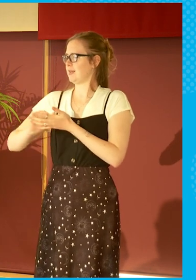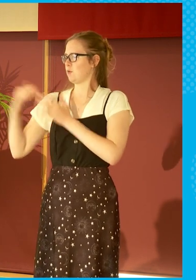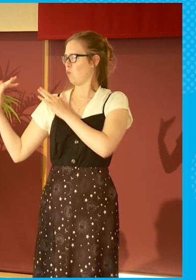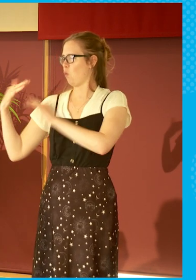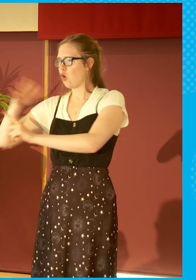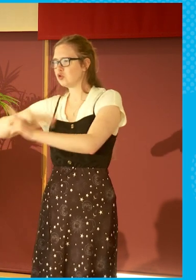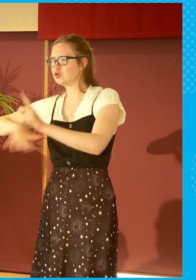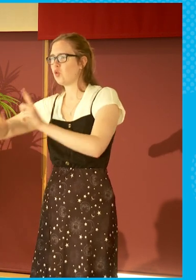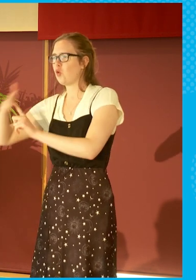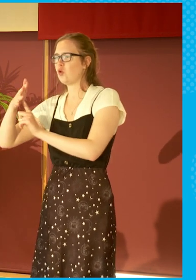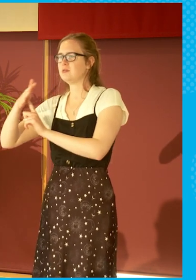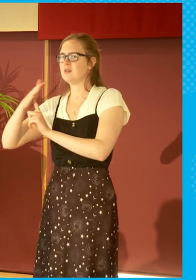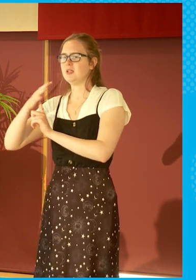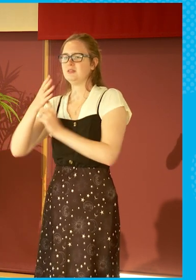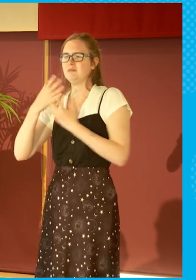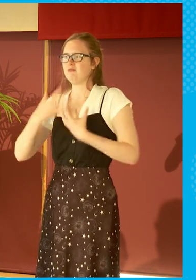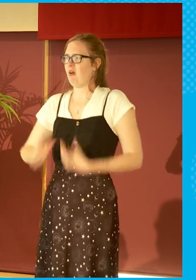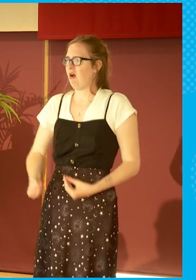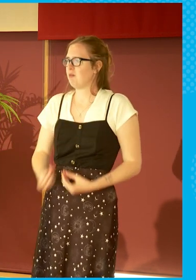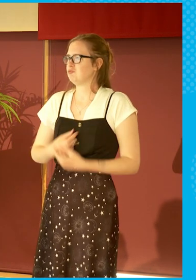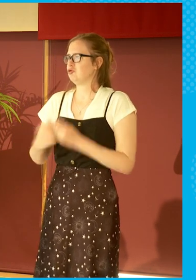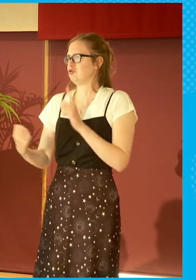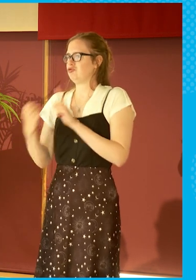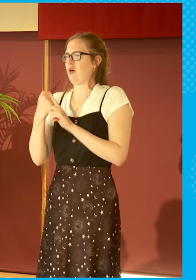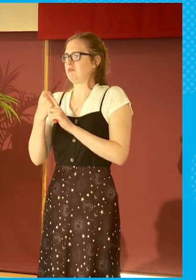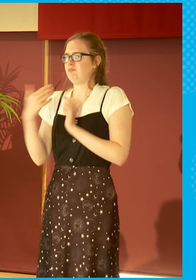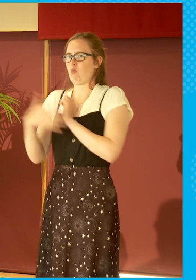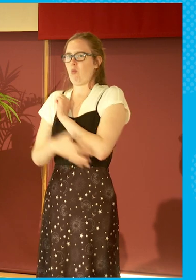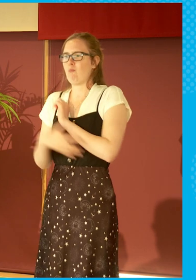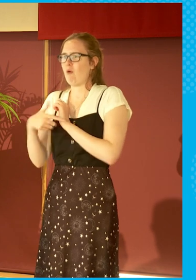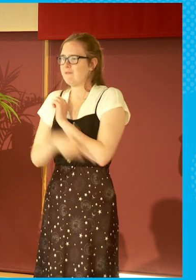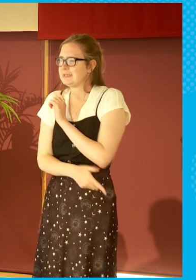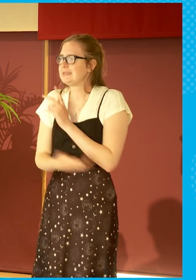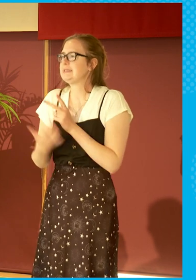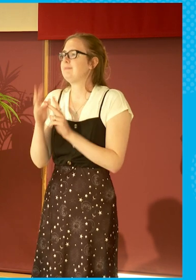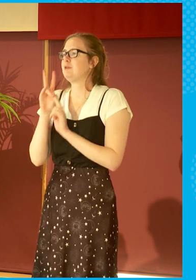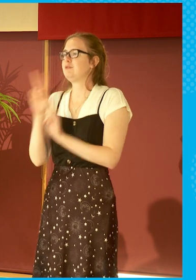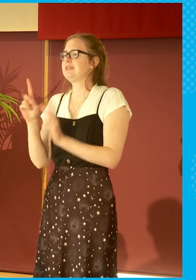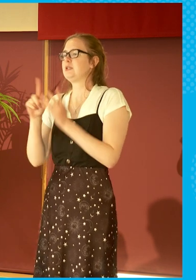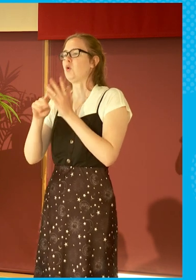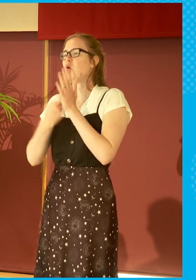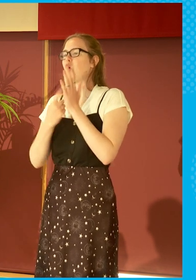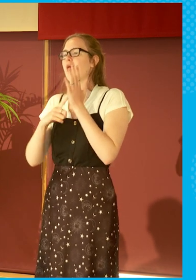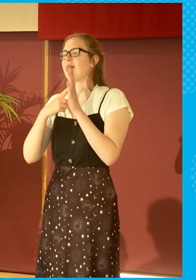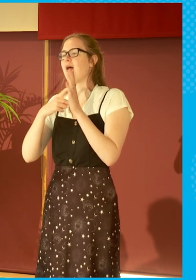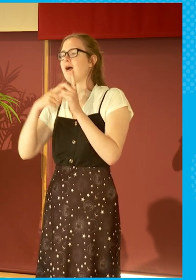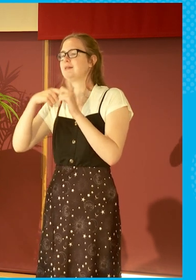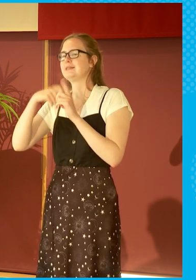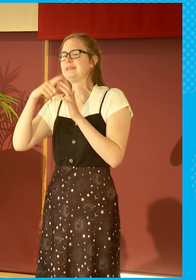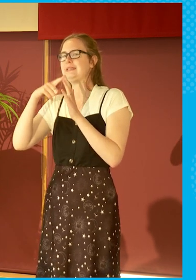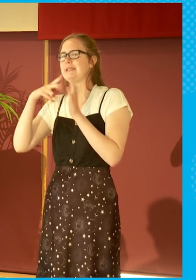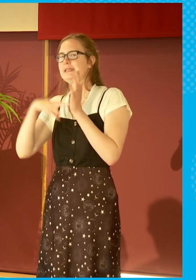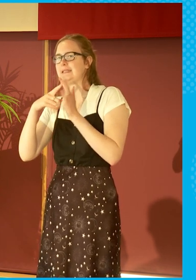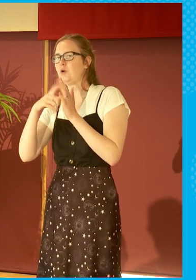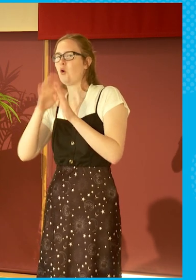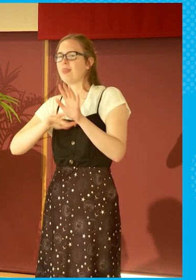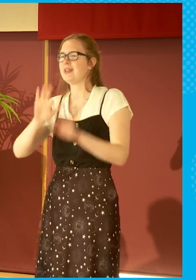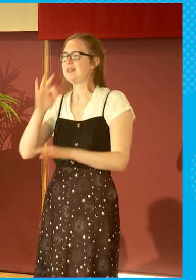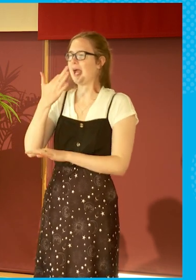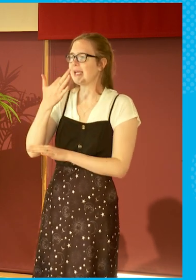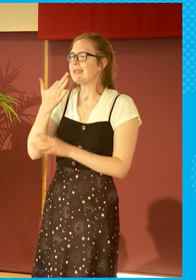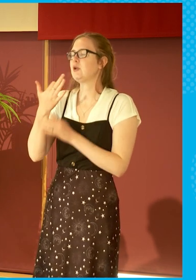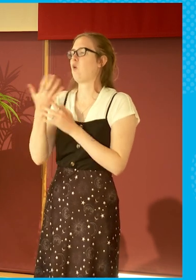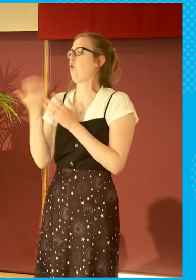famine and people struck by poverty. But when someone like, for example, Orla Guerin is on either The Nine or on Good Morning Scotland,